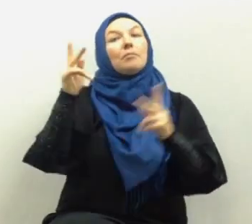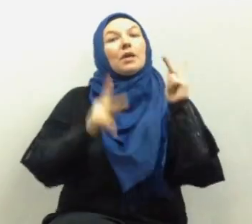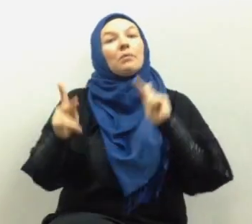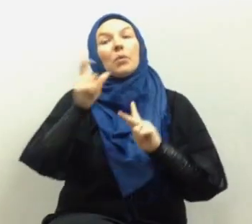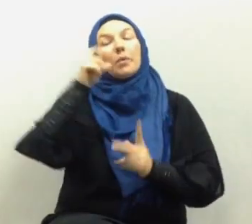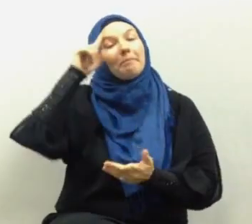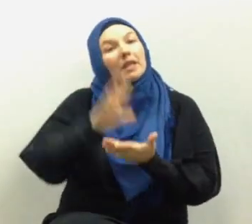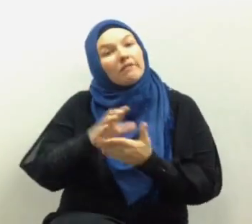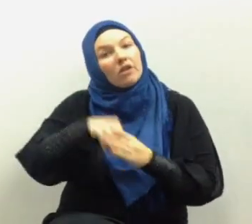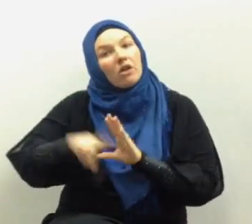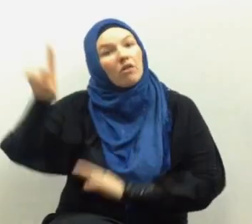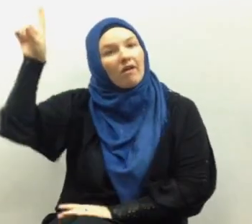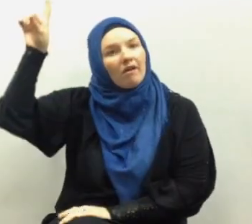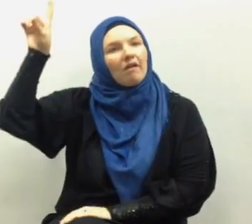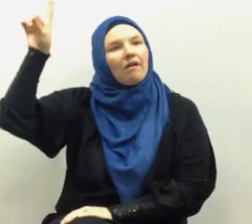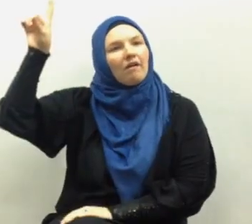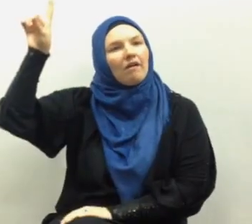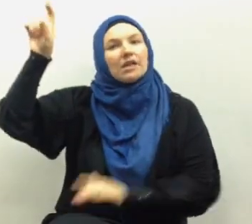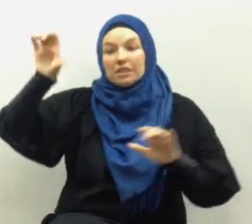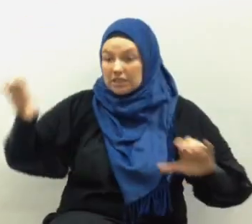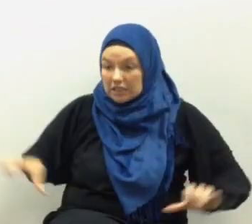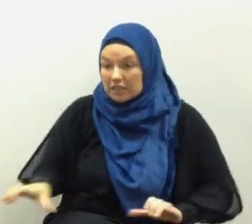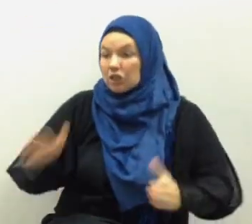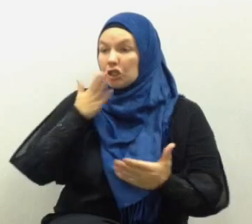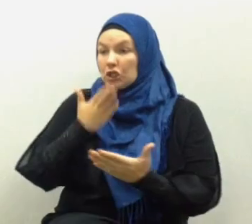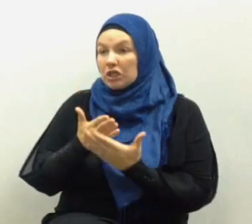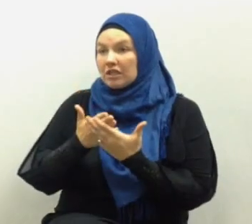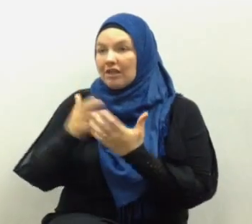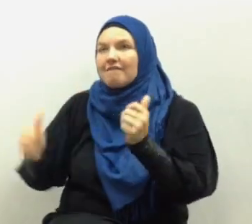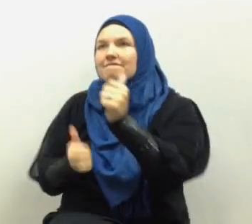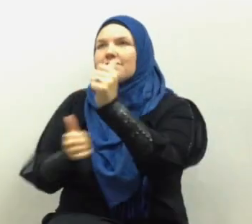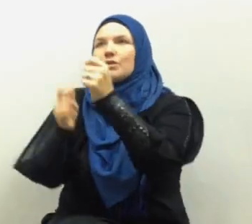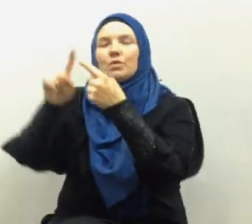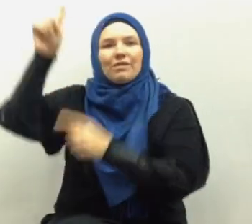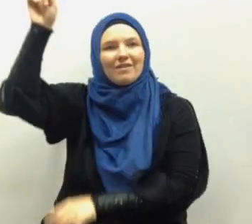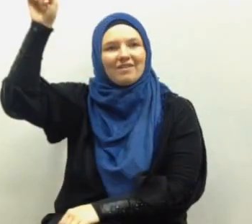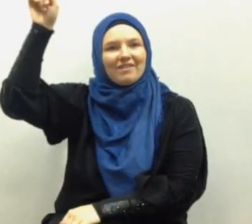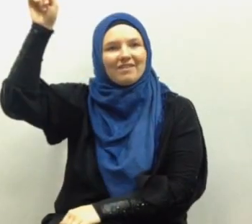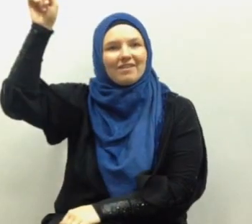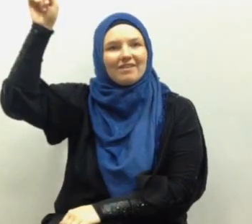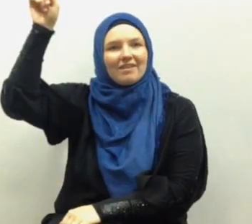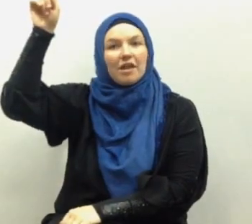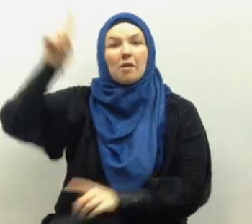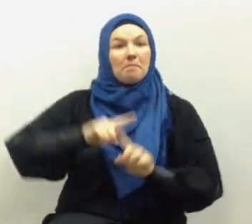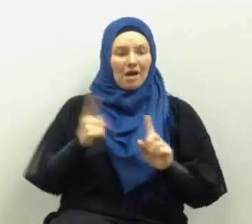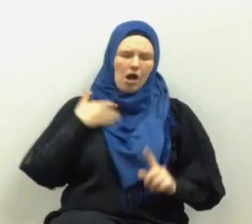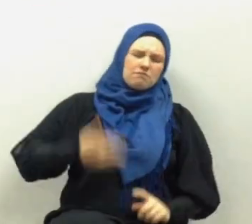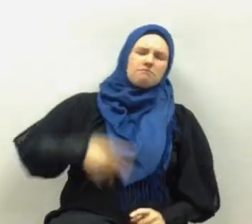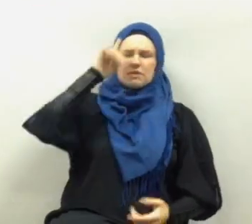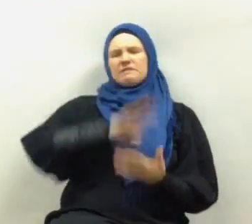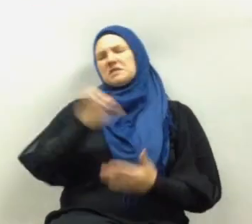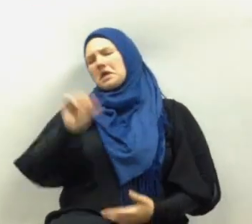for those who believed and did righteous deeds so you claim to believe you